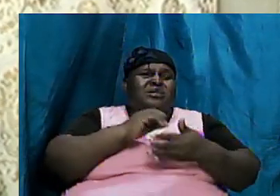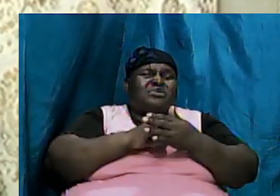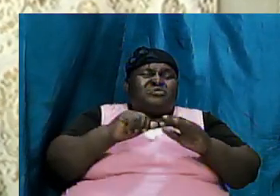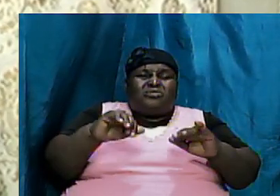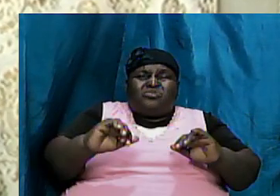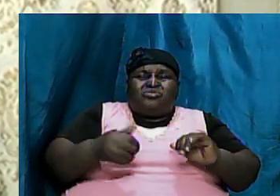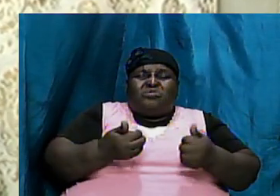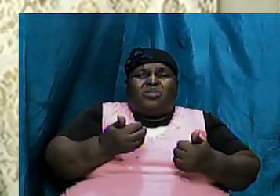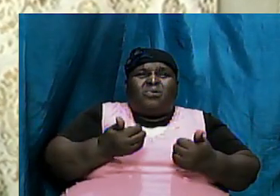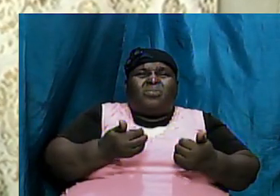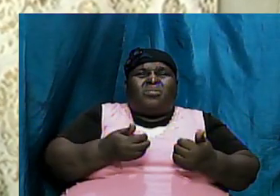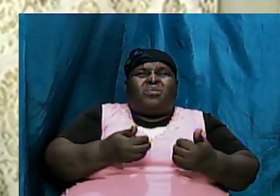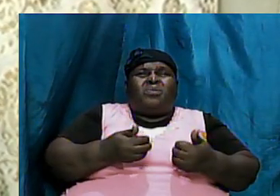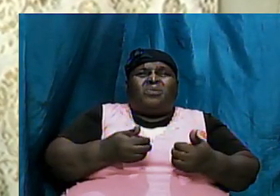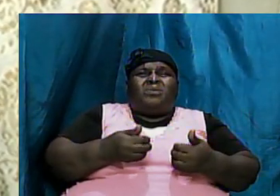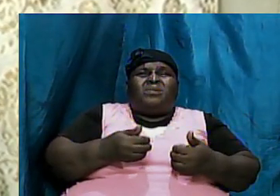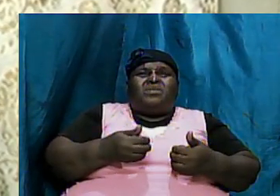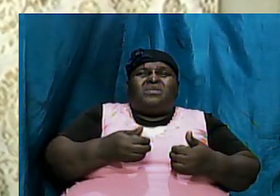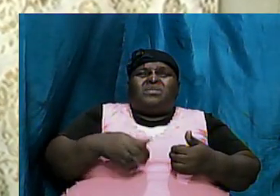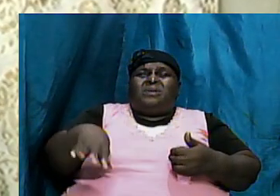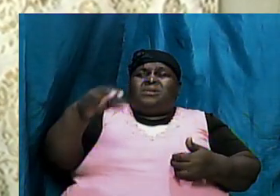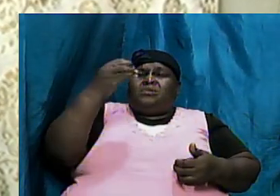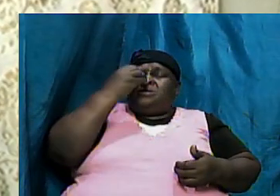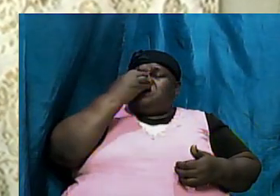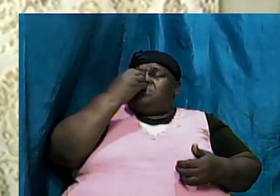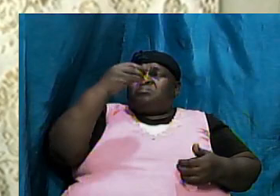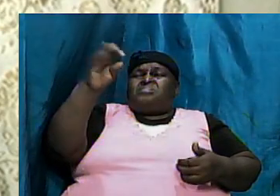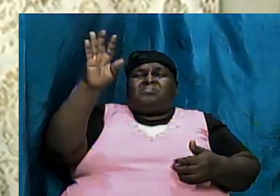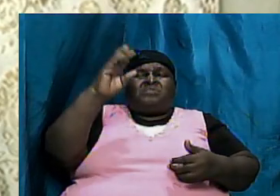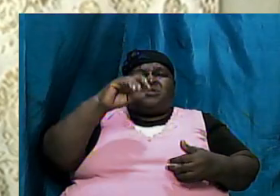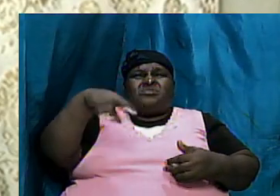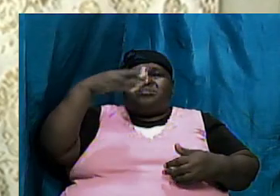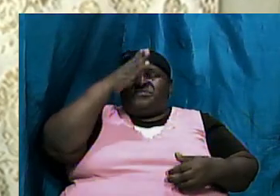come up before the nostril of God look at Genesis because